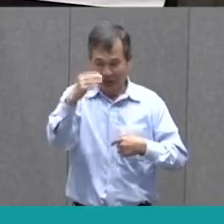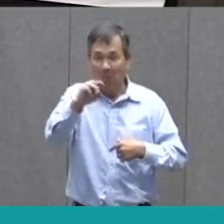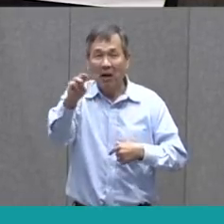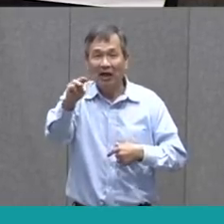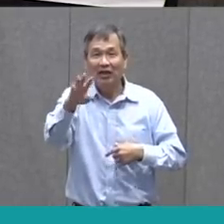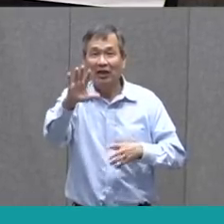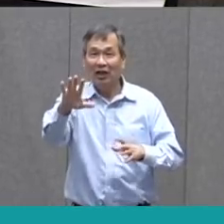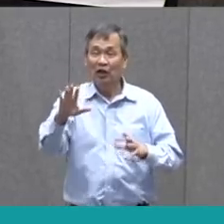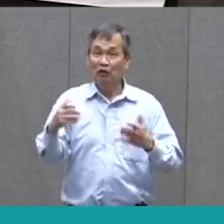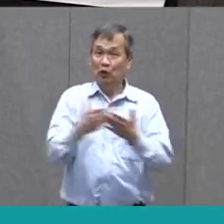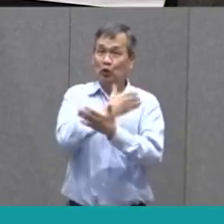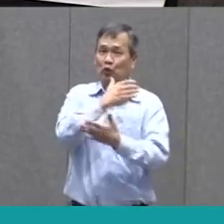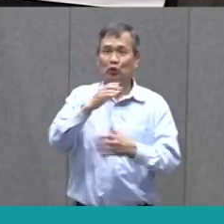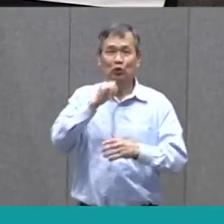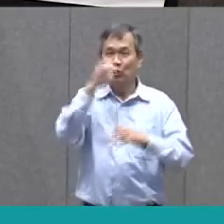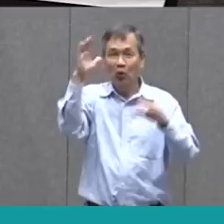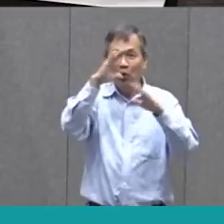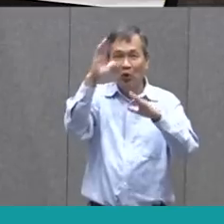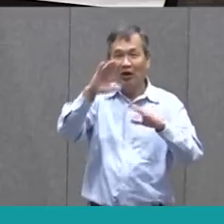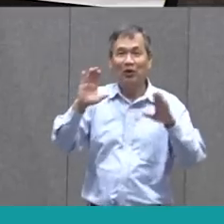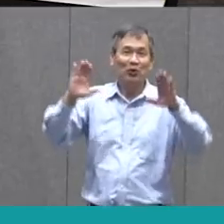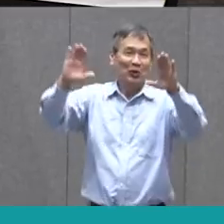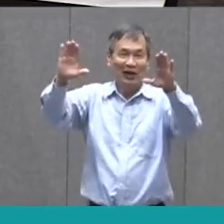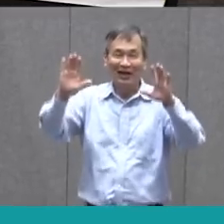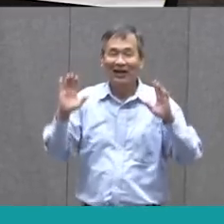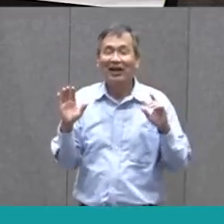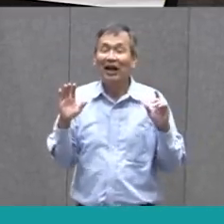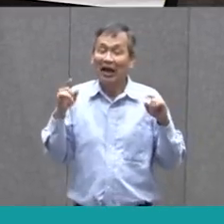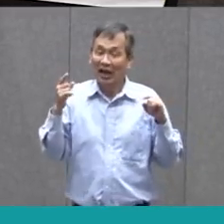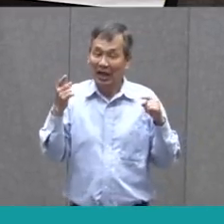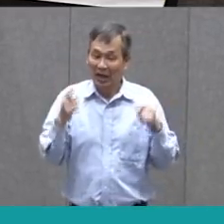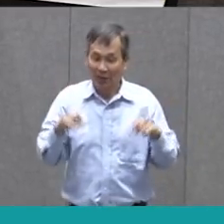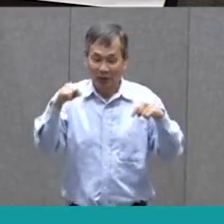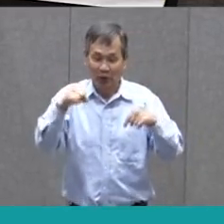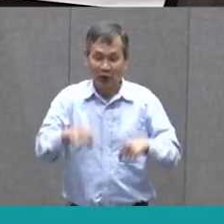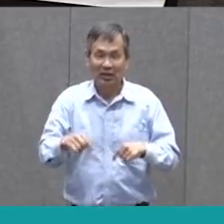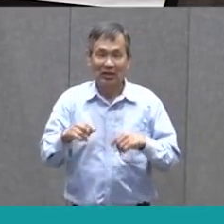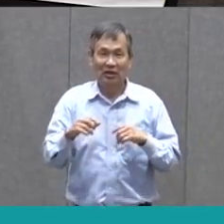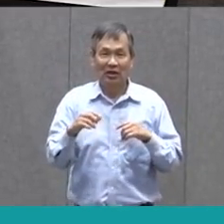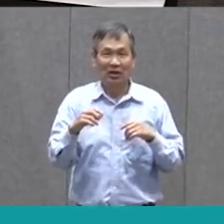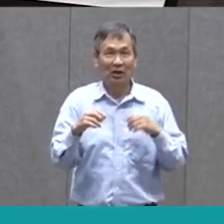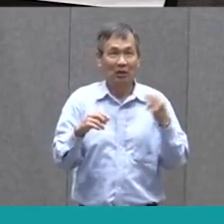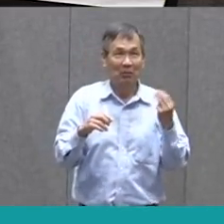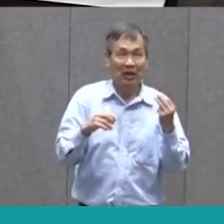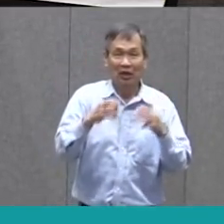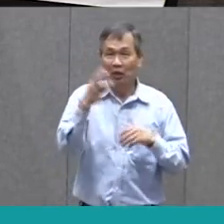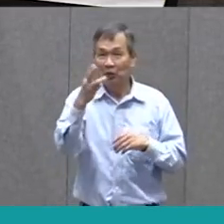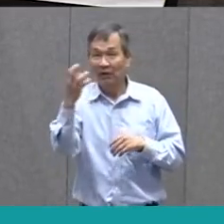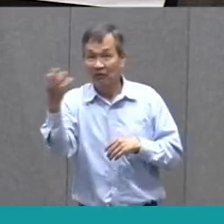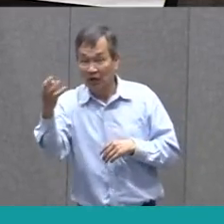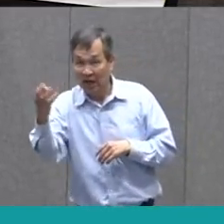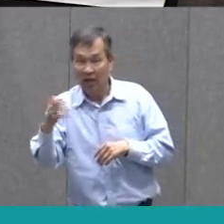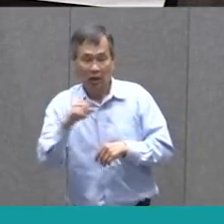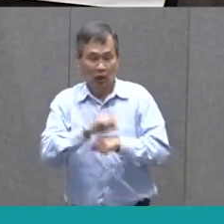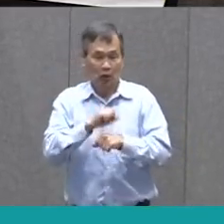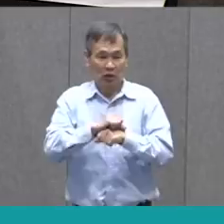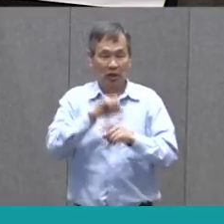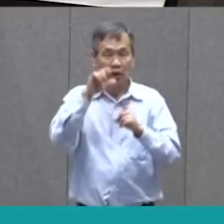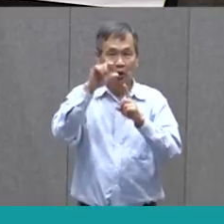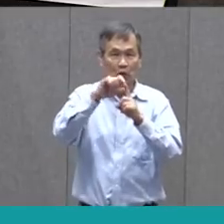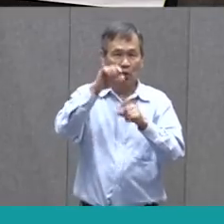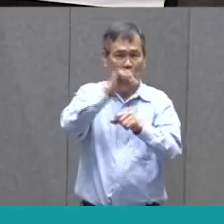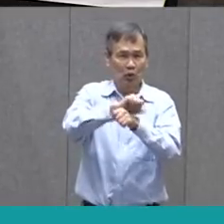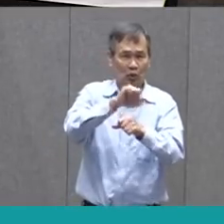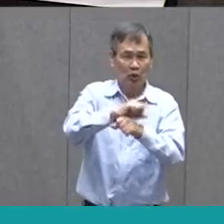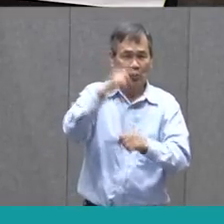that's great. I'm gonna help you catch up in just a moment. When we're here on Mondays, Wednesdays, and Fridays, working on word work, we're